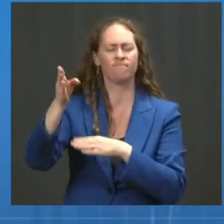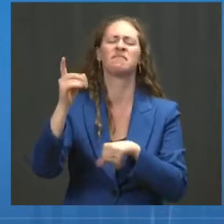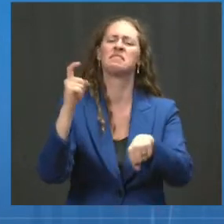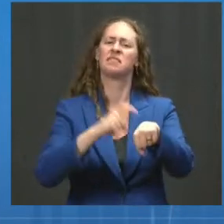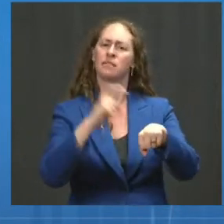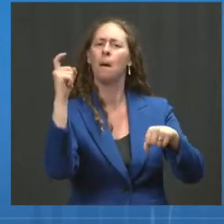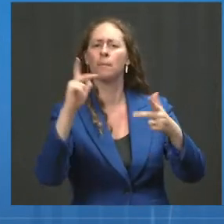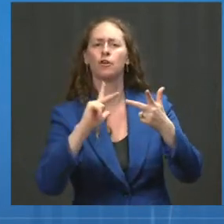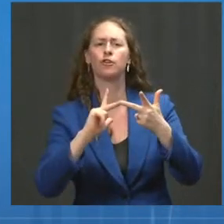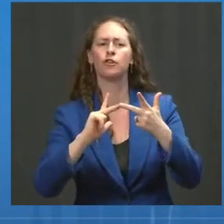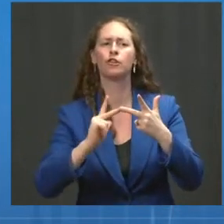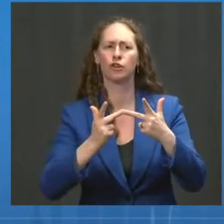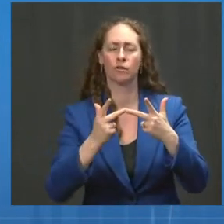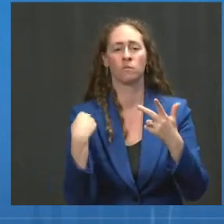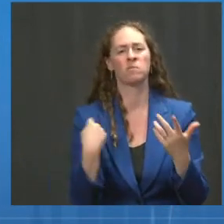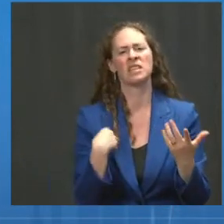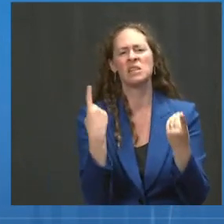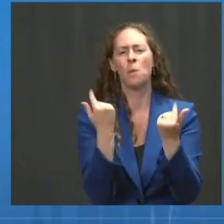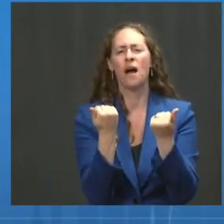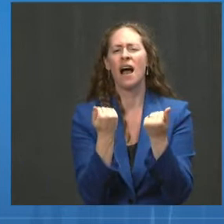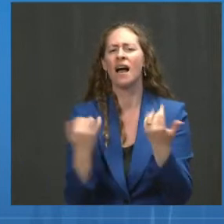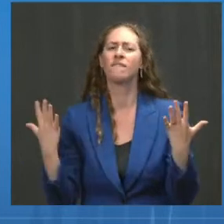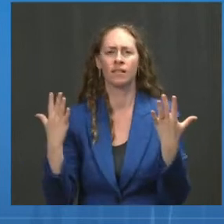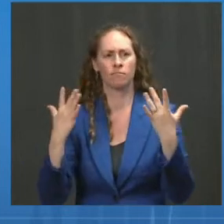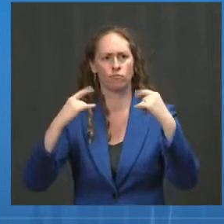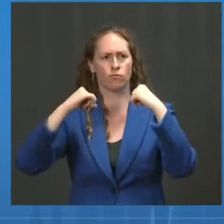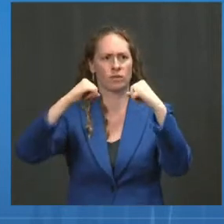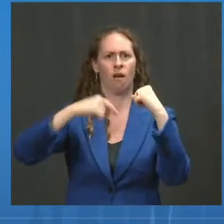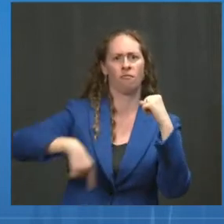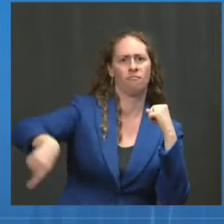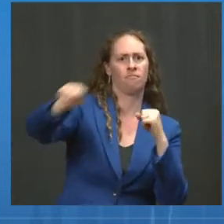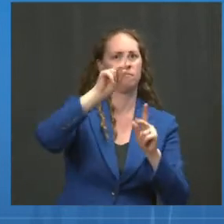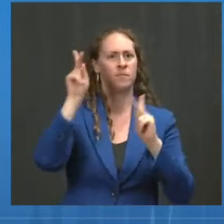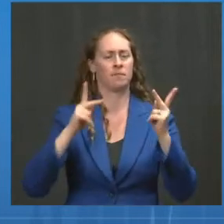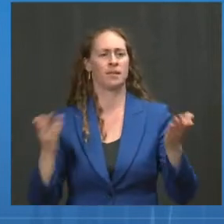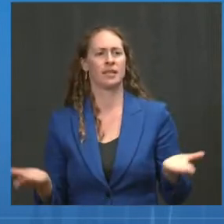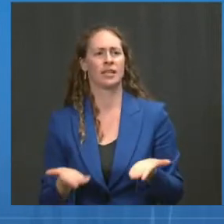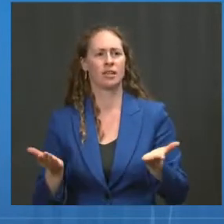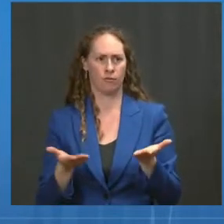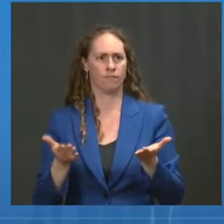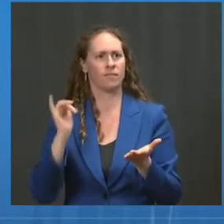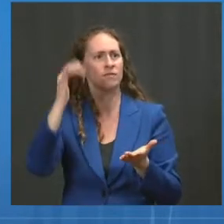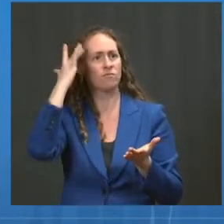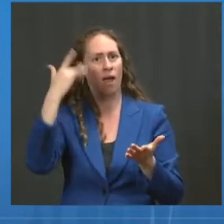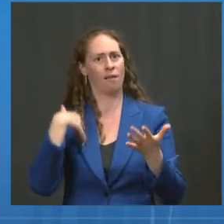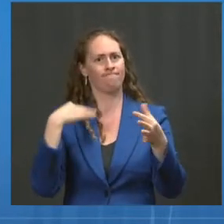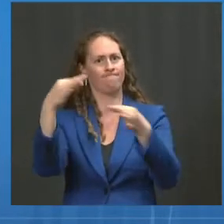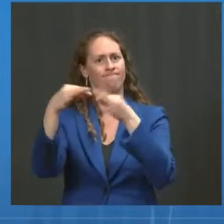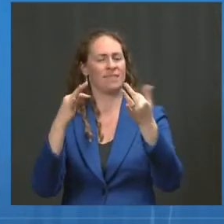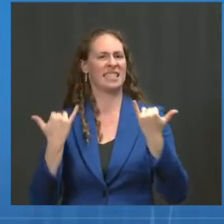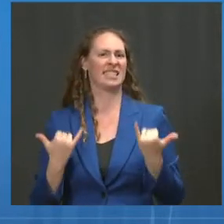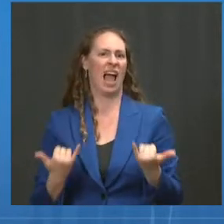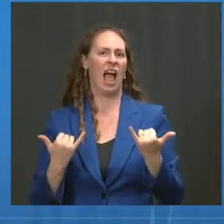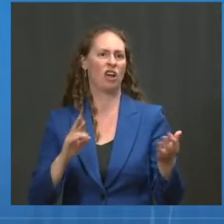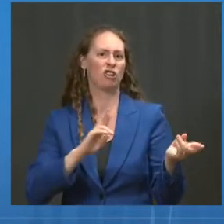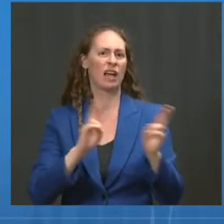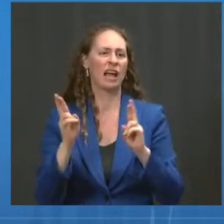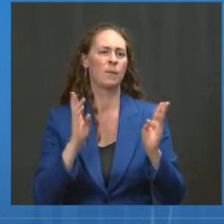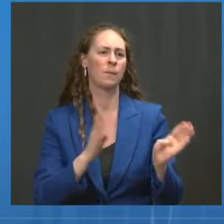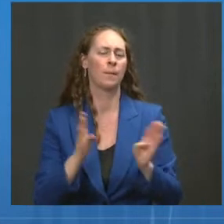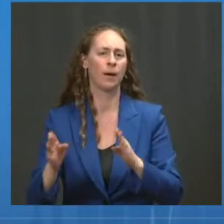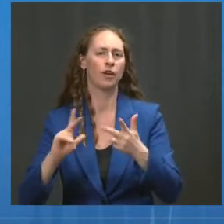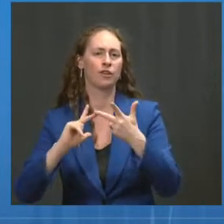we will do everything possible to protect people in our country. That's why we're announcing this booster plan. But we will also continue to